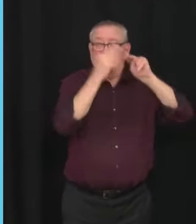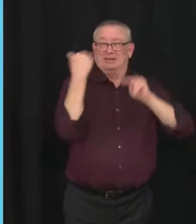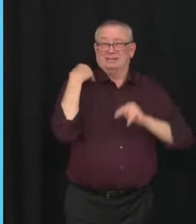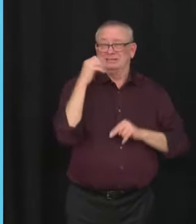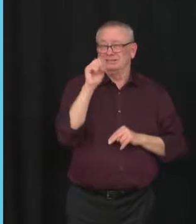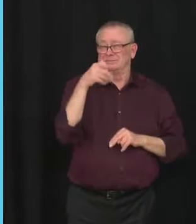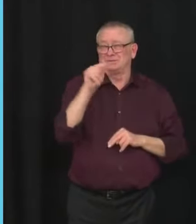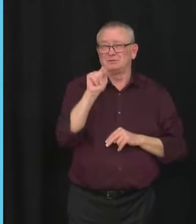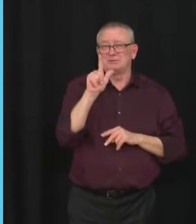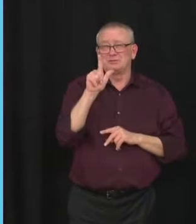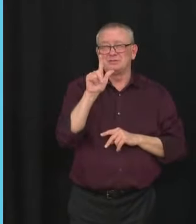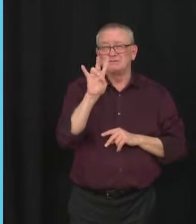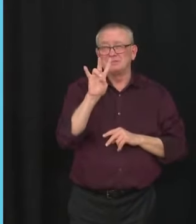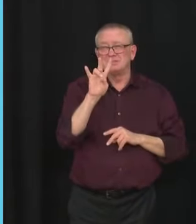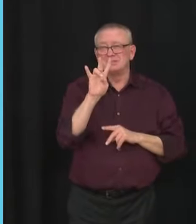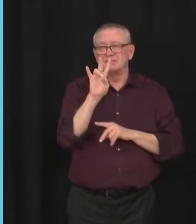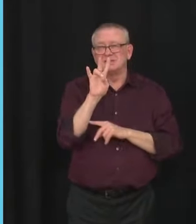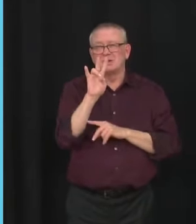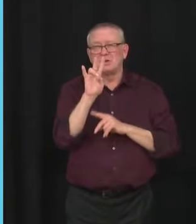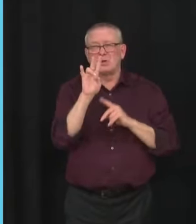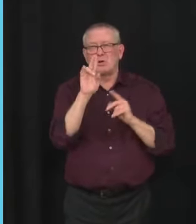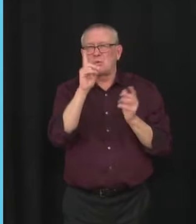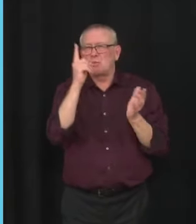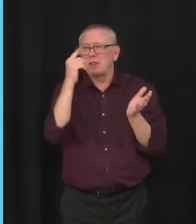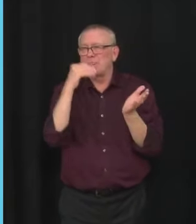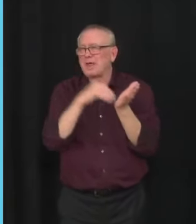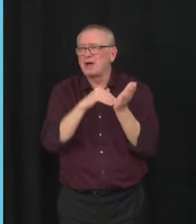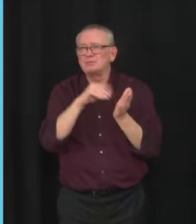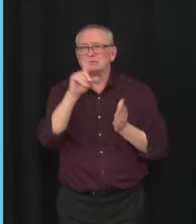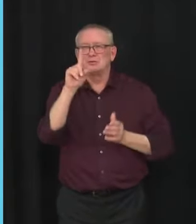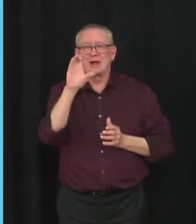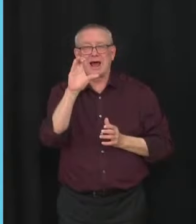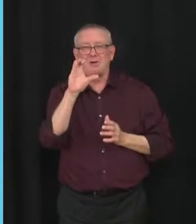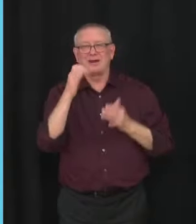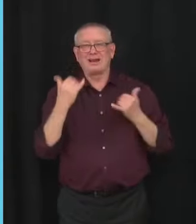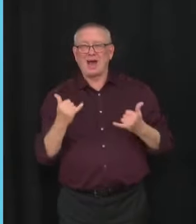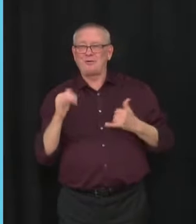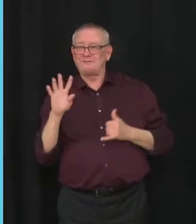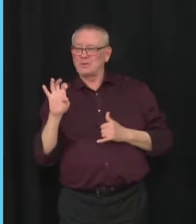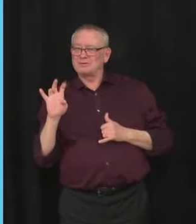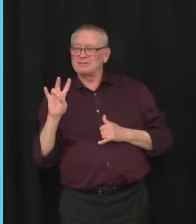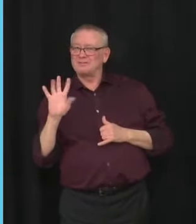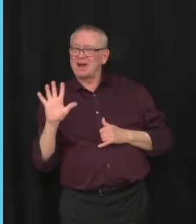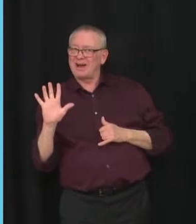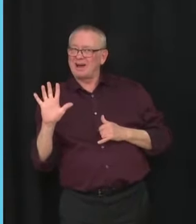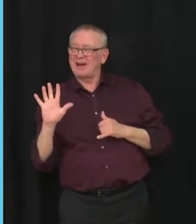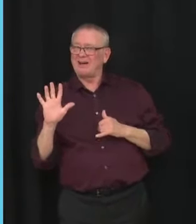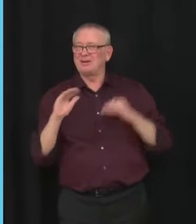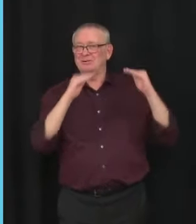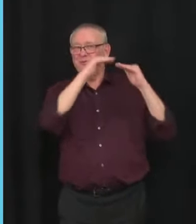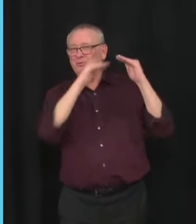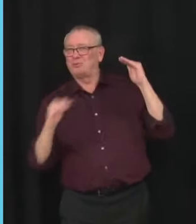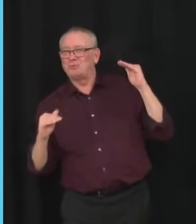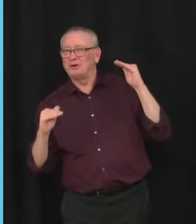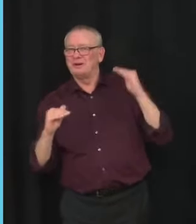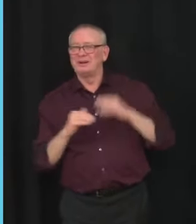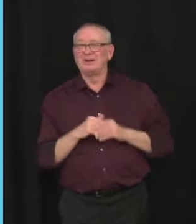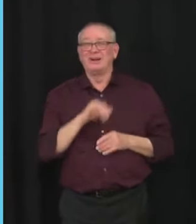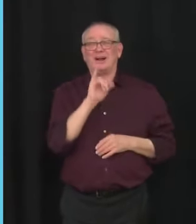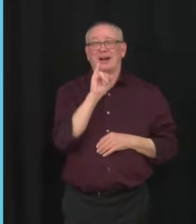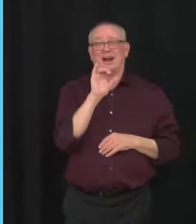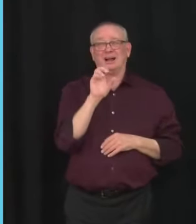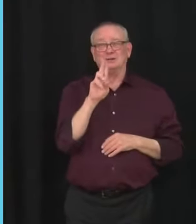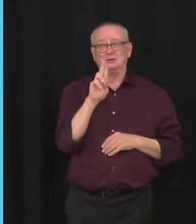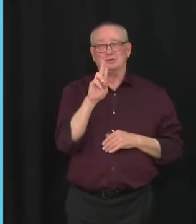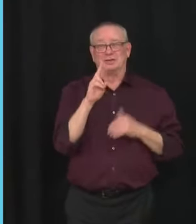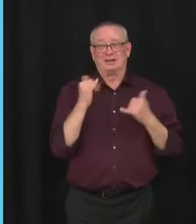there were a little over 1,100. Today, are 94 Albertans in ICU with COVID, and at that